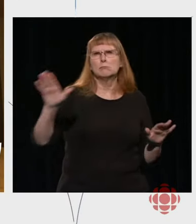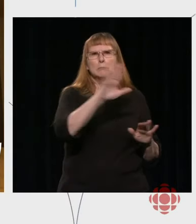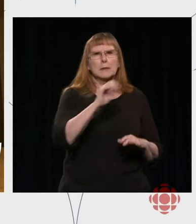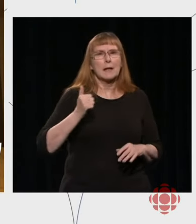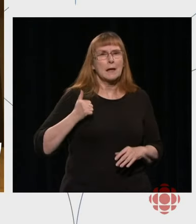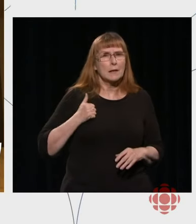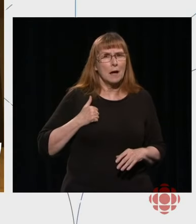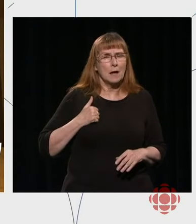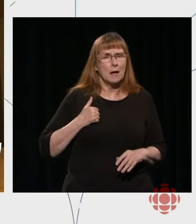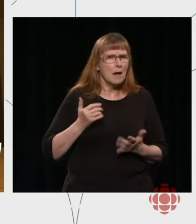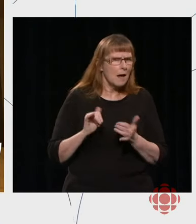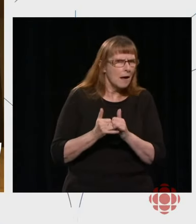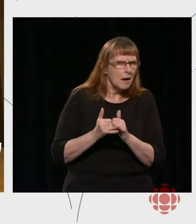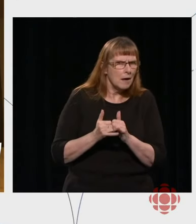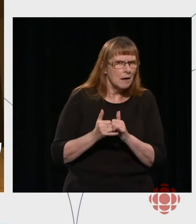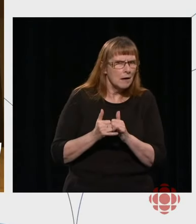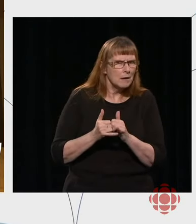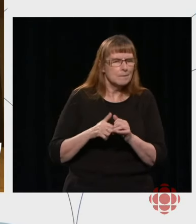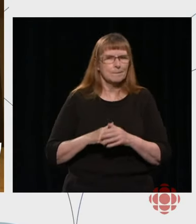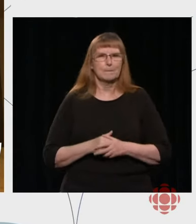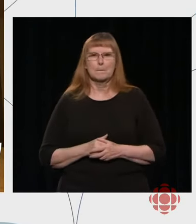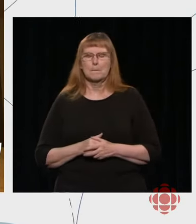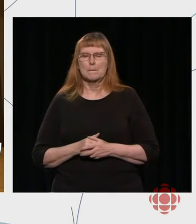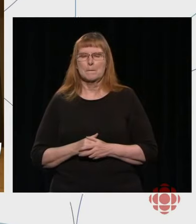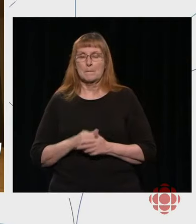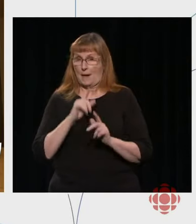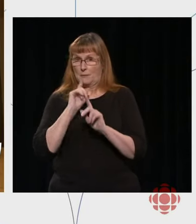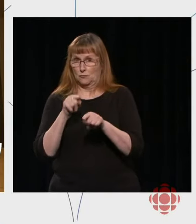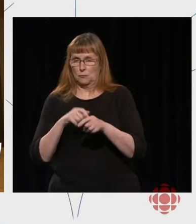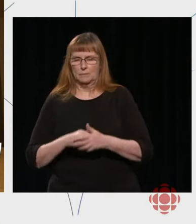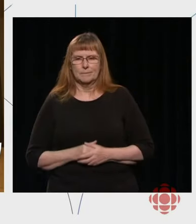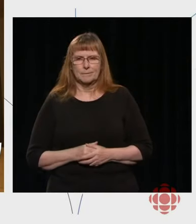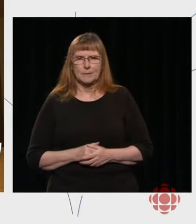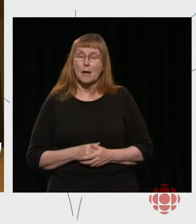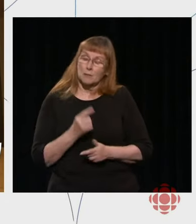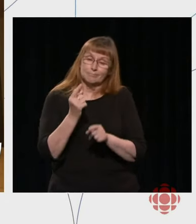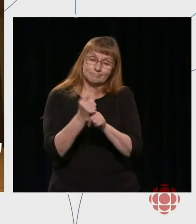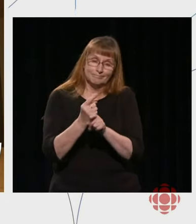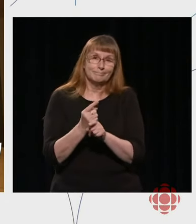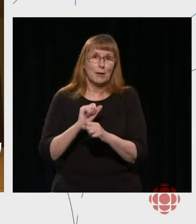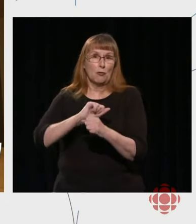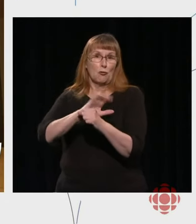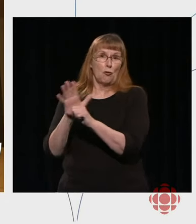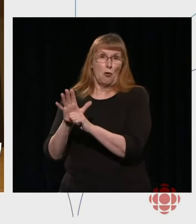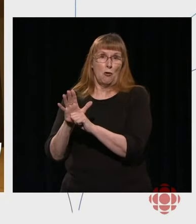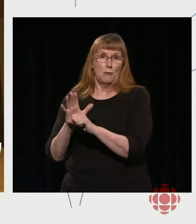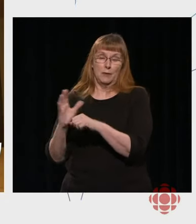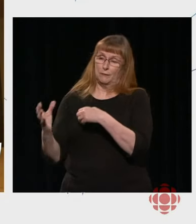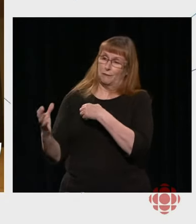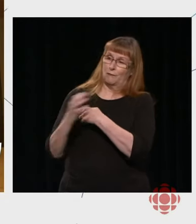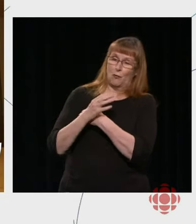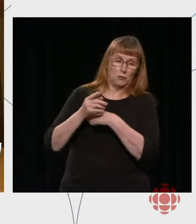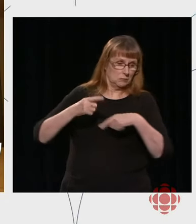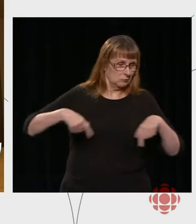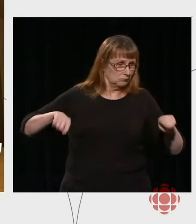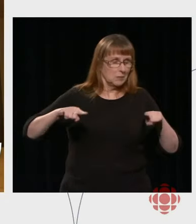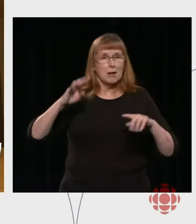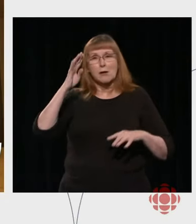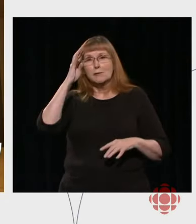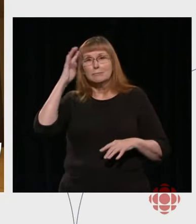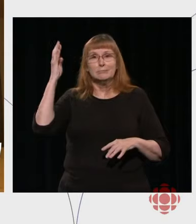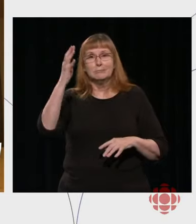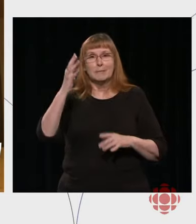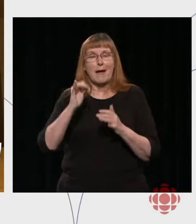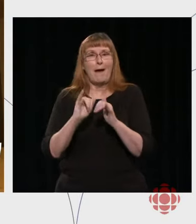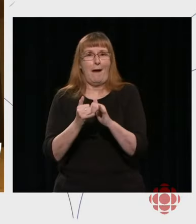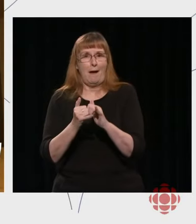forced us to be creative when it comes to crisis management. And each premier